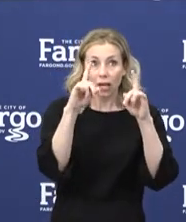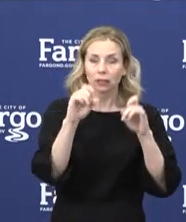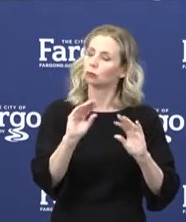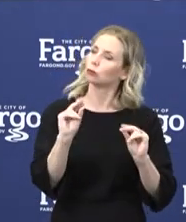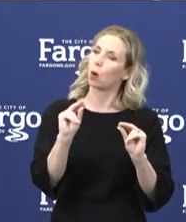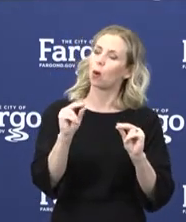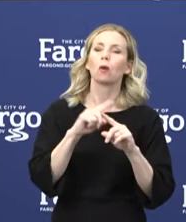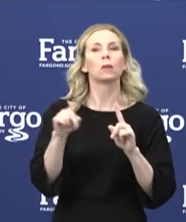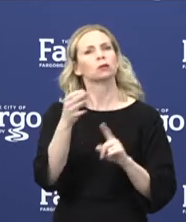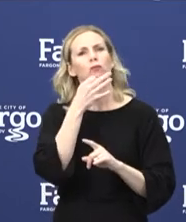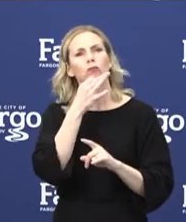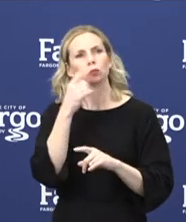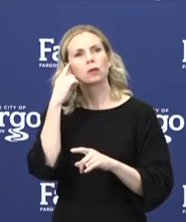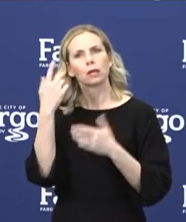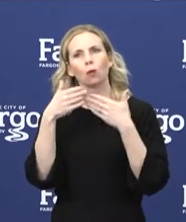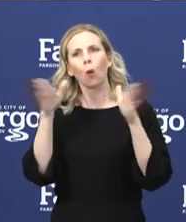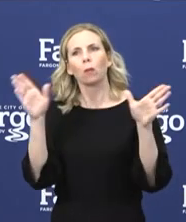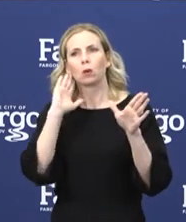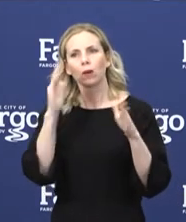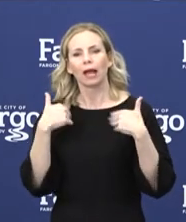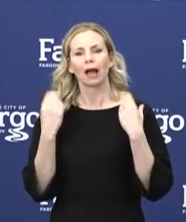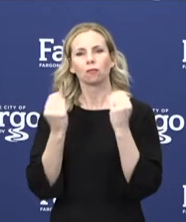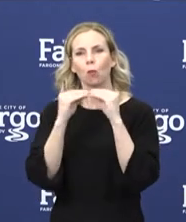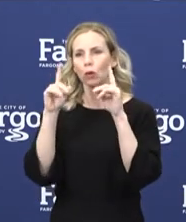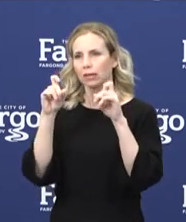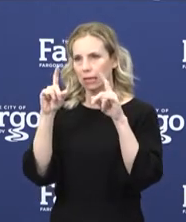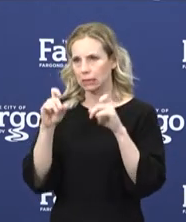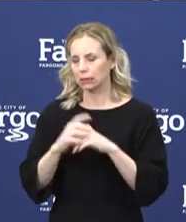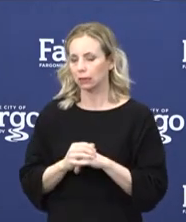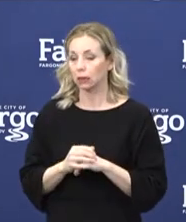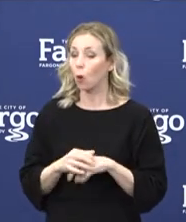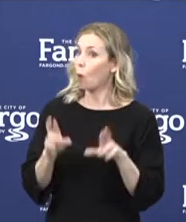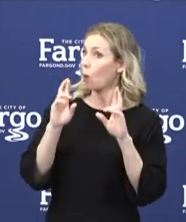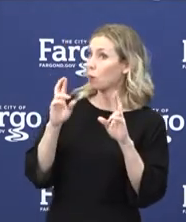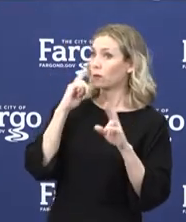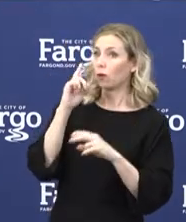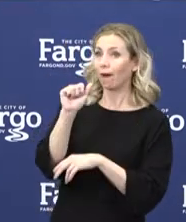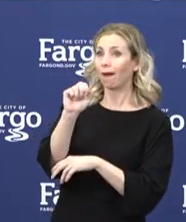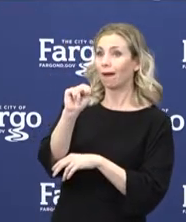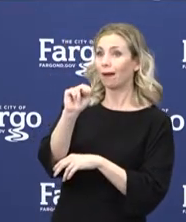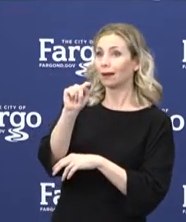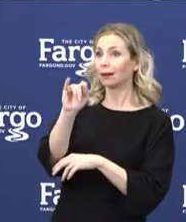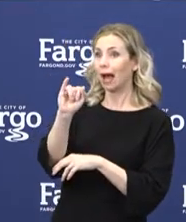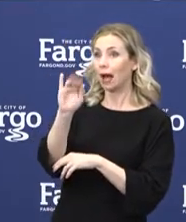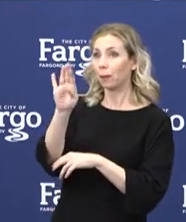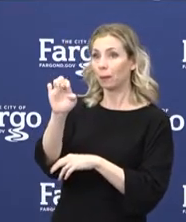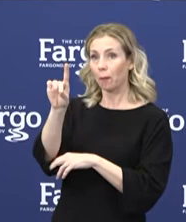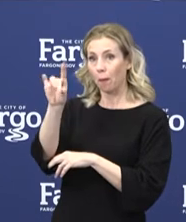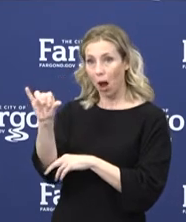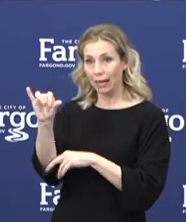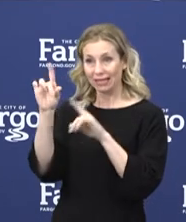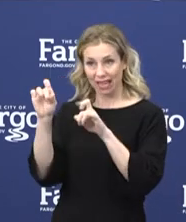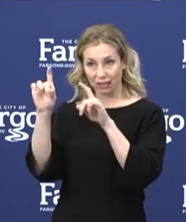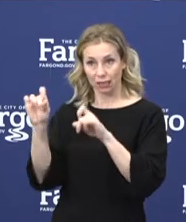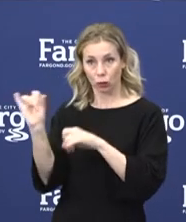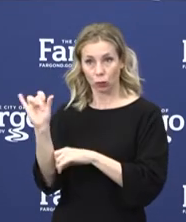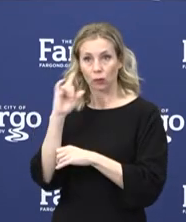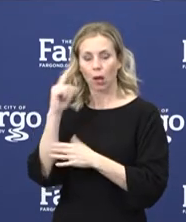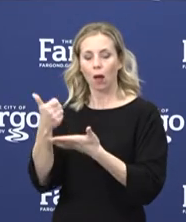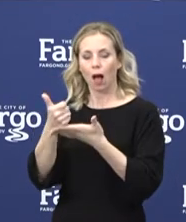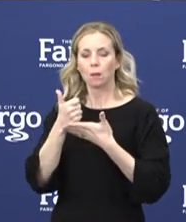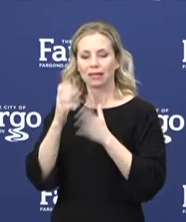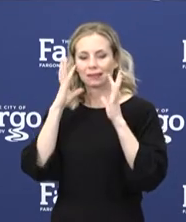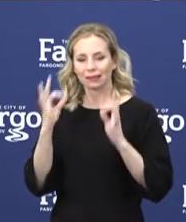some point. So we are hopeful also for antibody testing that might help us determine exposures within our